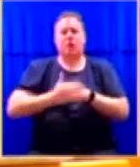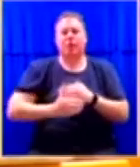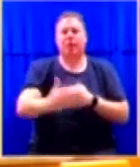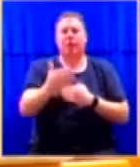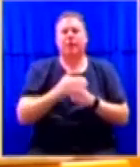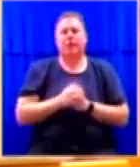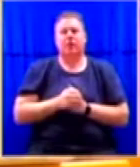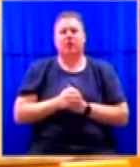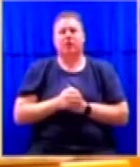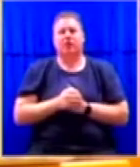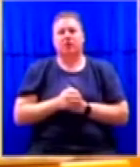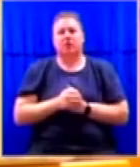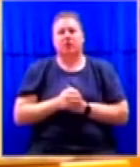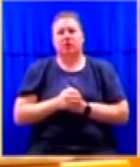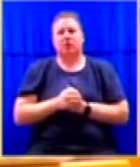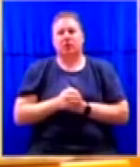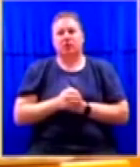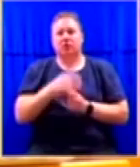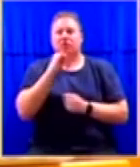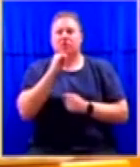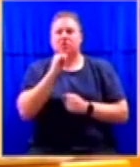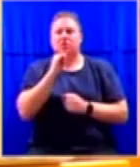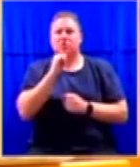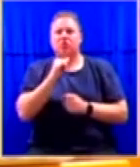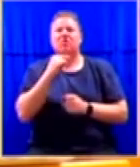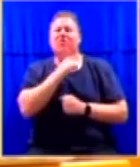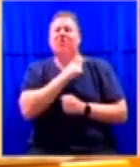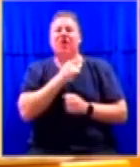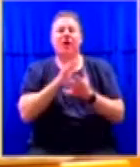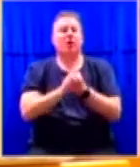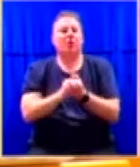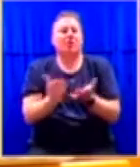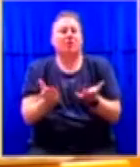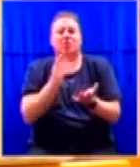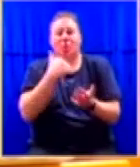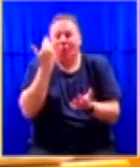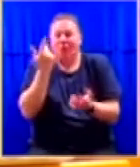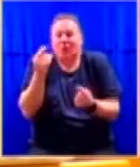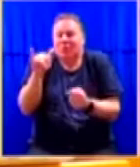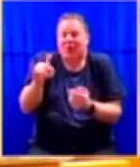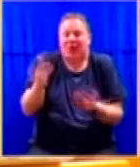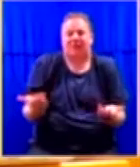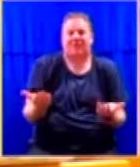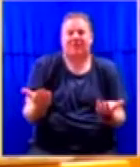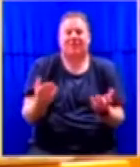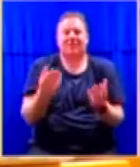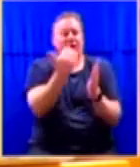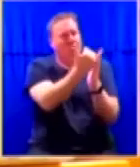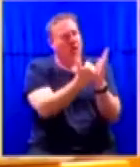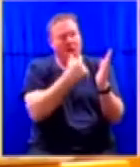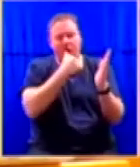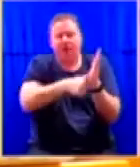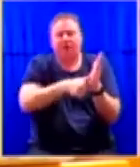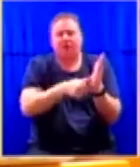not an onerous commitment to make, because that's what we want to do. Many of the things that are set out in the letter is